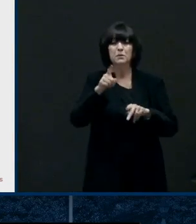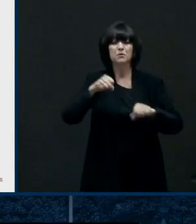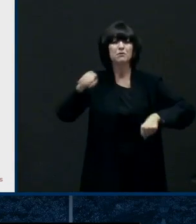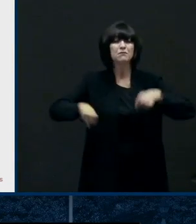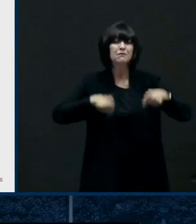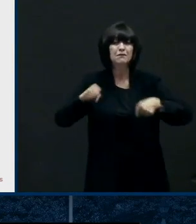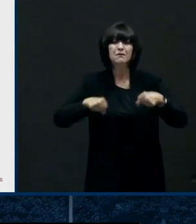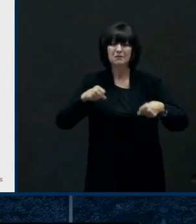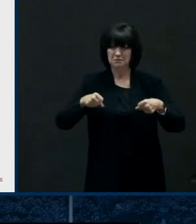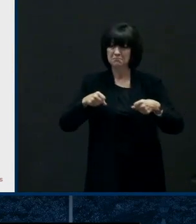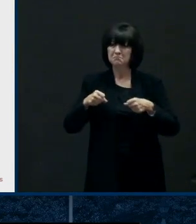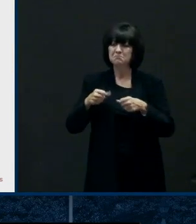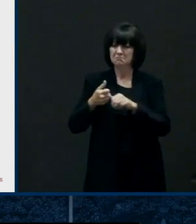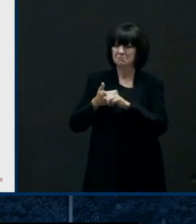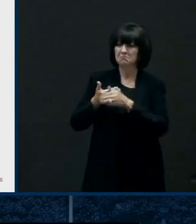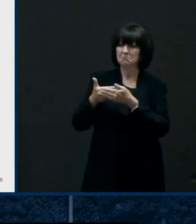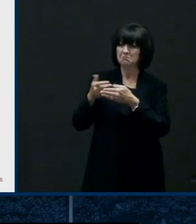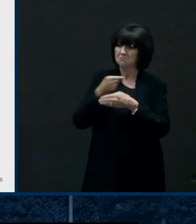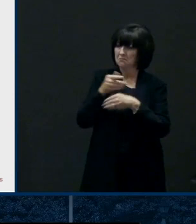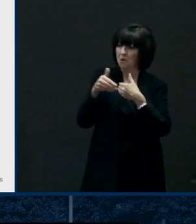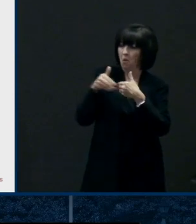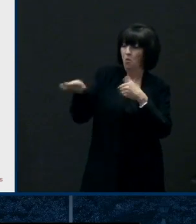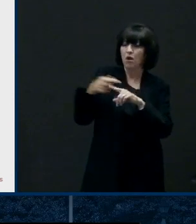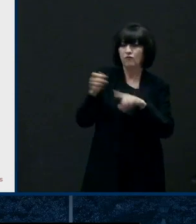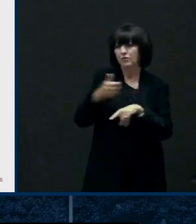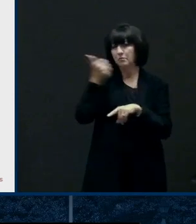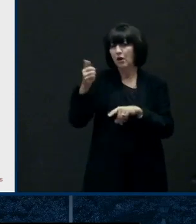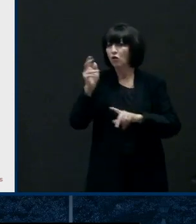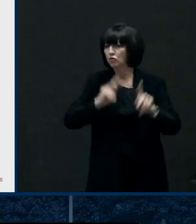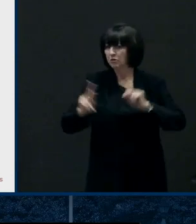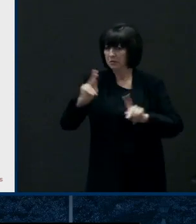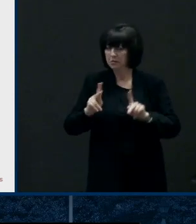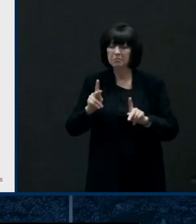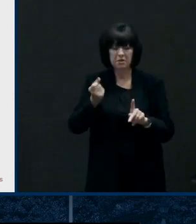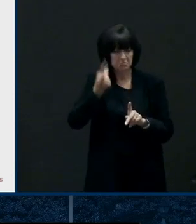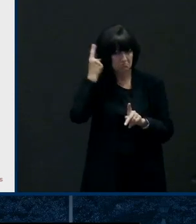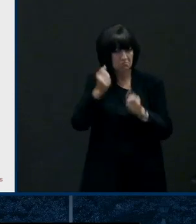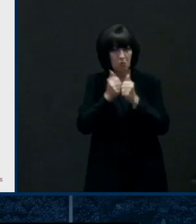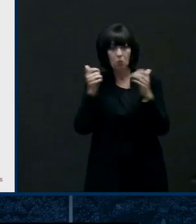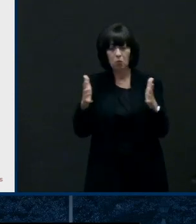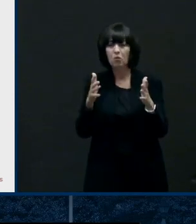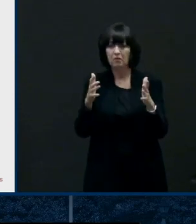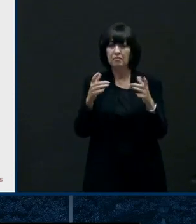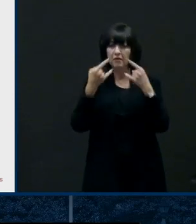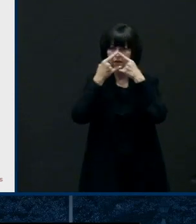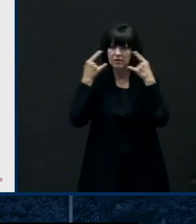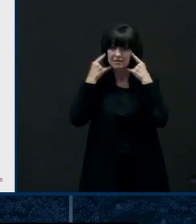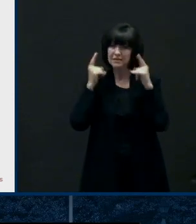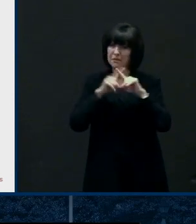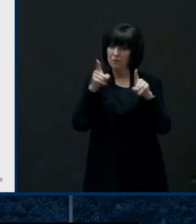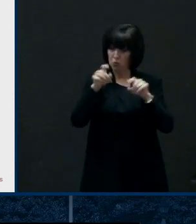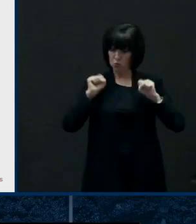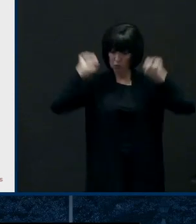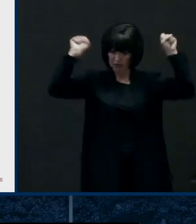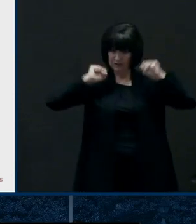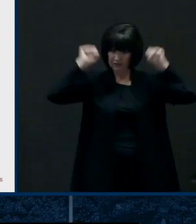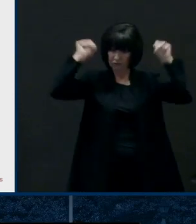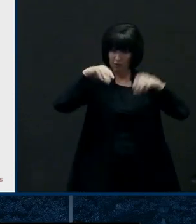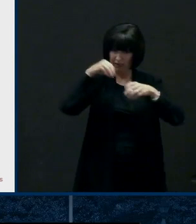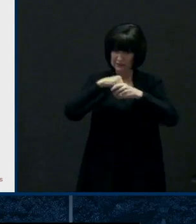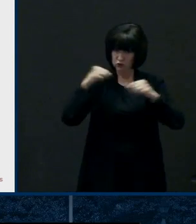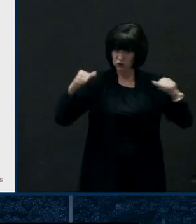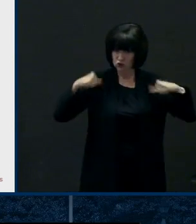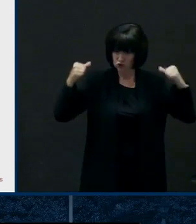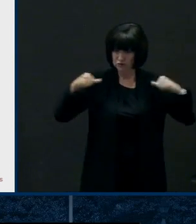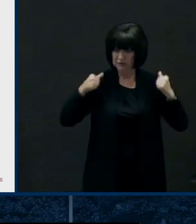we want to make sure that folks who are in gyms um lifting weights um know that they really should be wearing a face covering because that is a